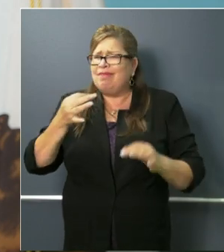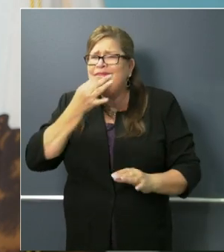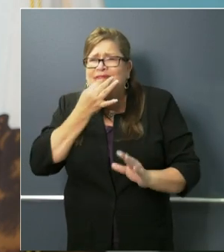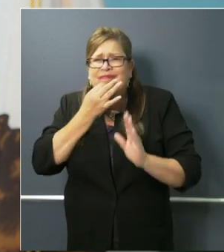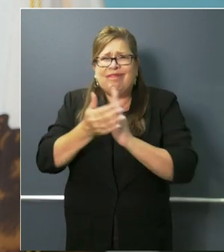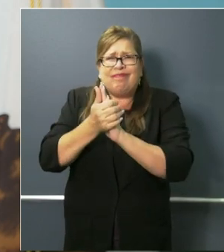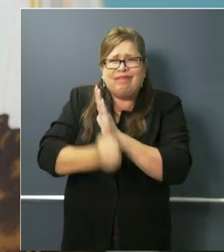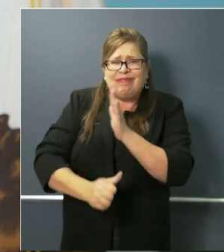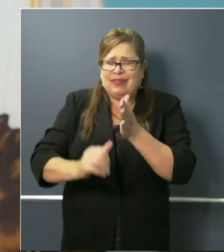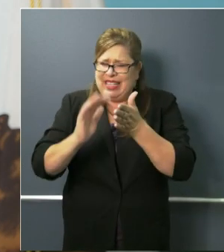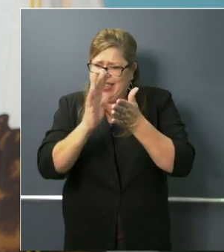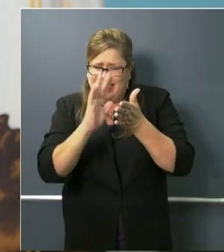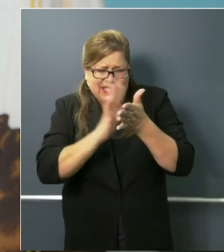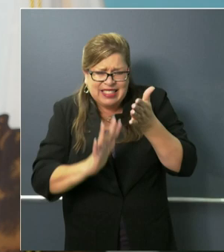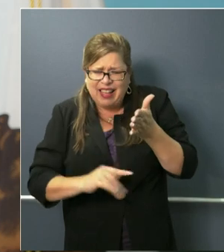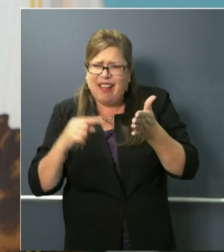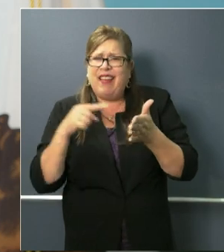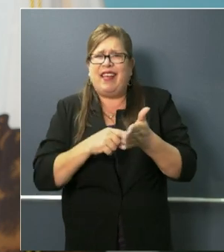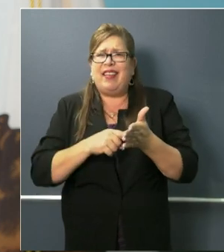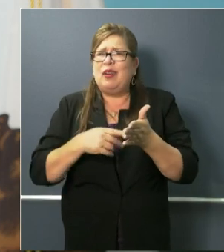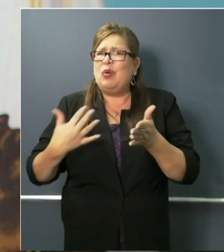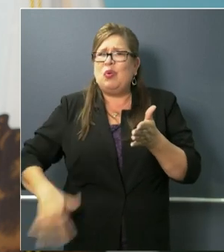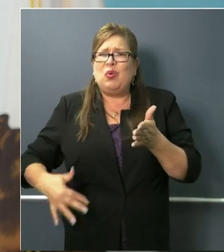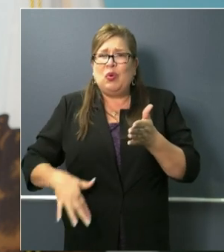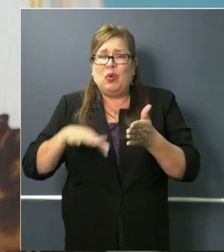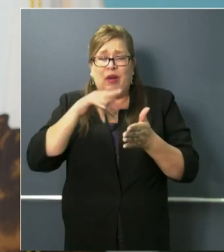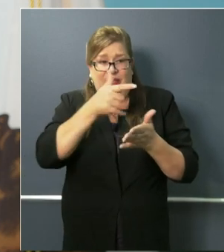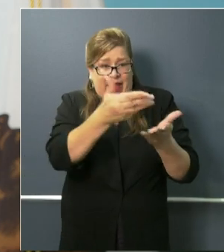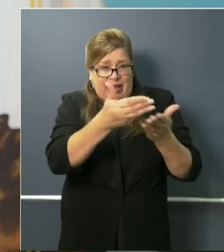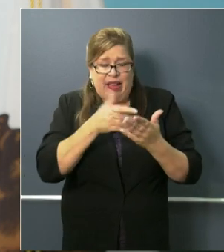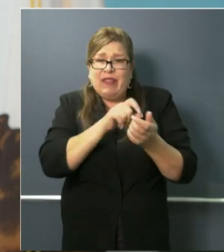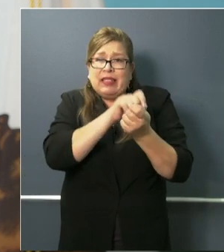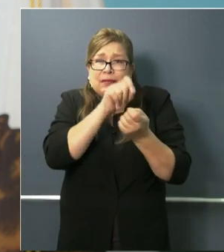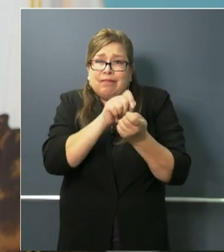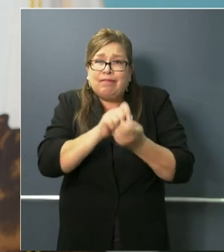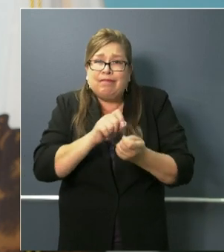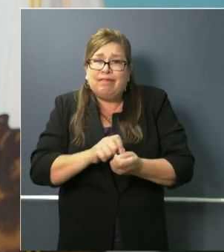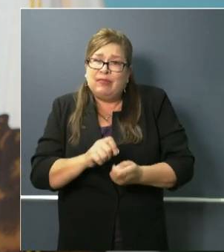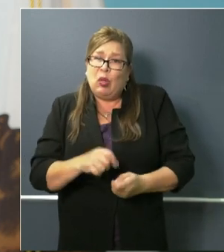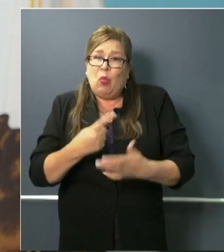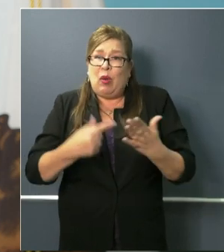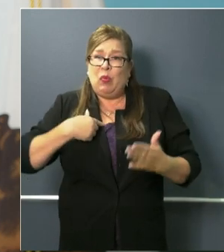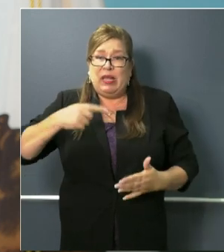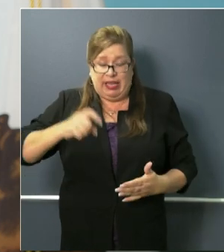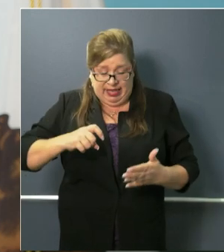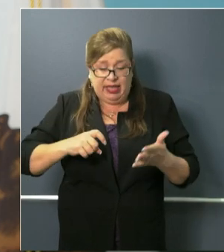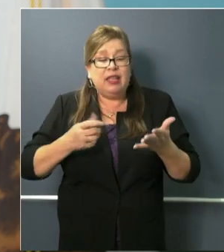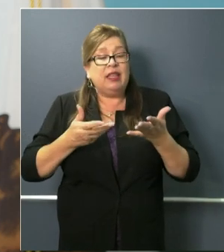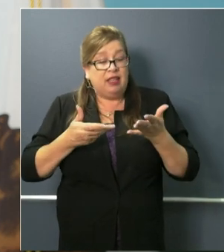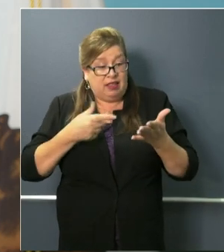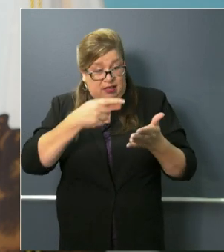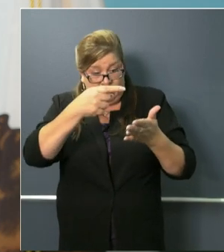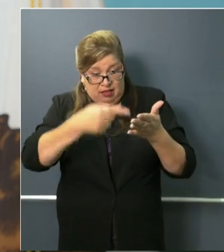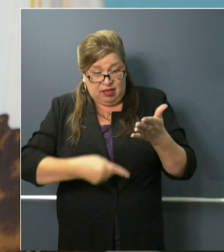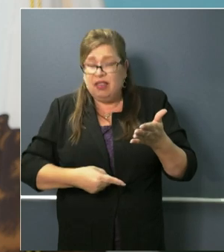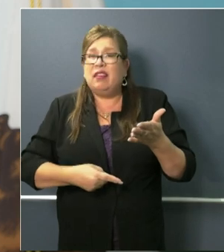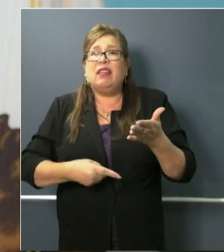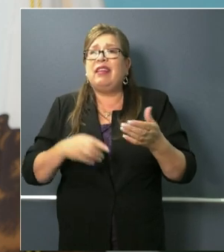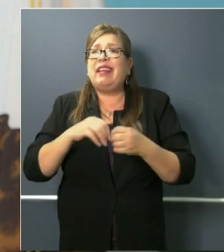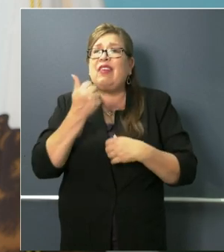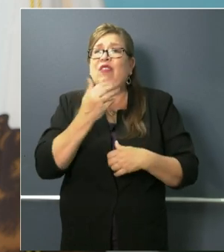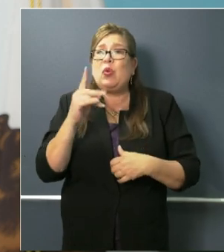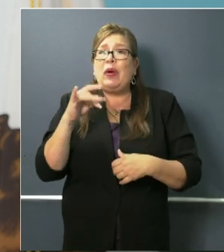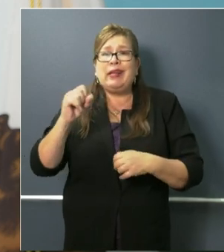but they were able to get the specs along the lines of what I'm suggesting and be able to turn those around quite literally in a few